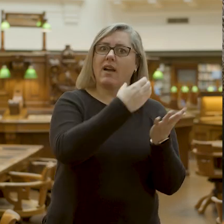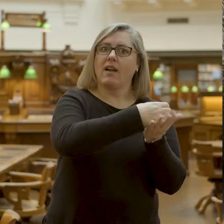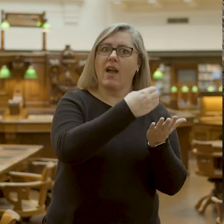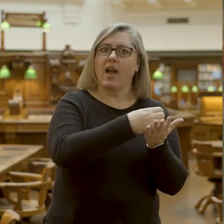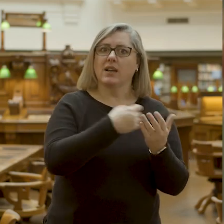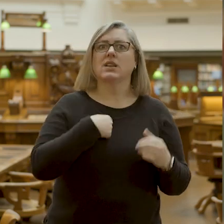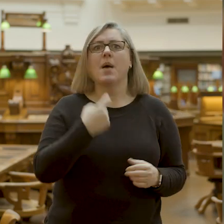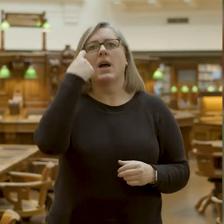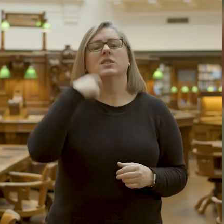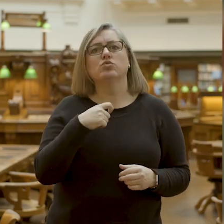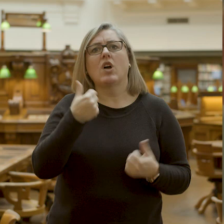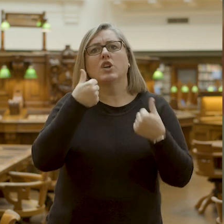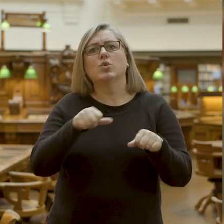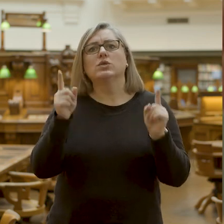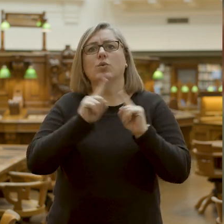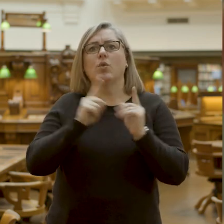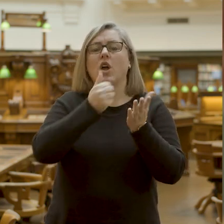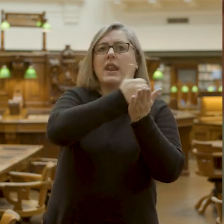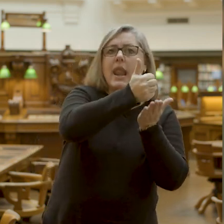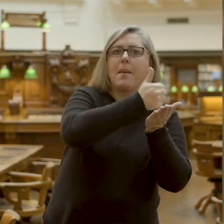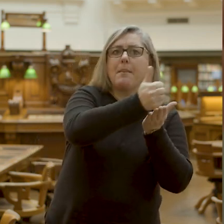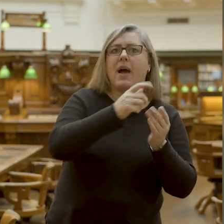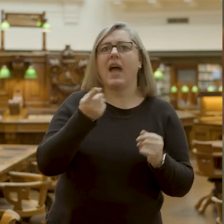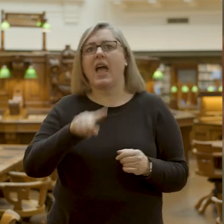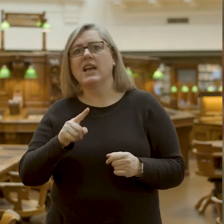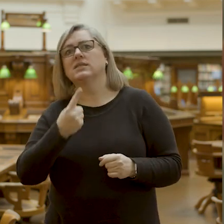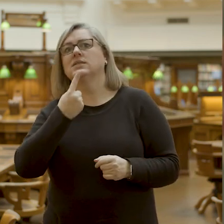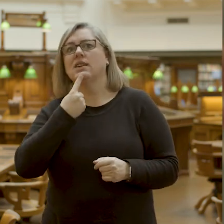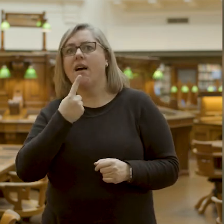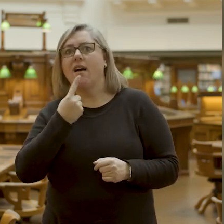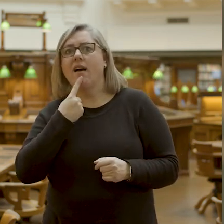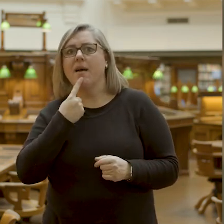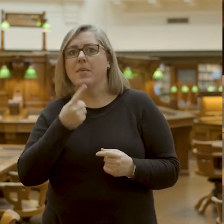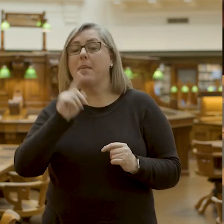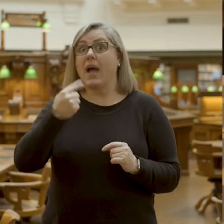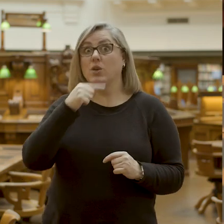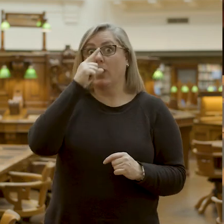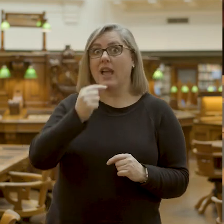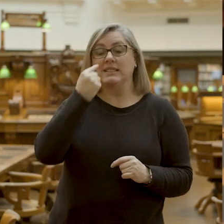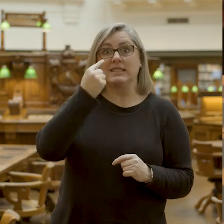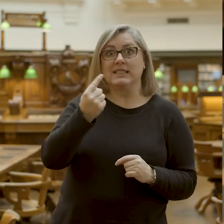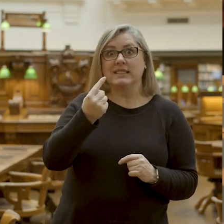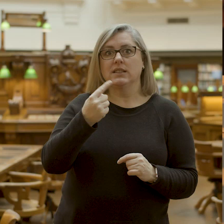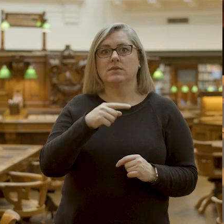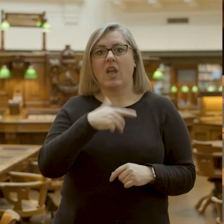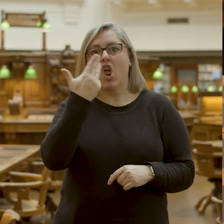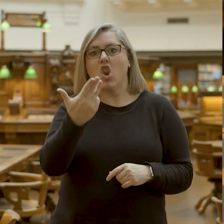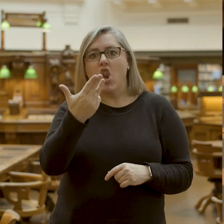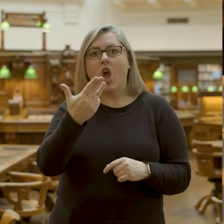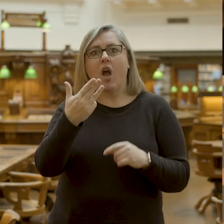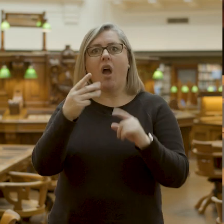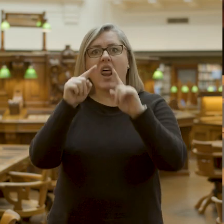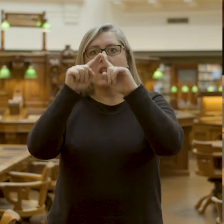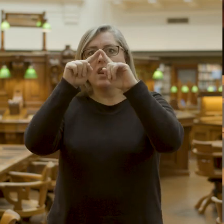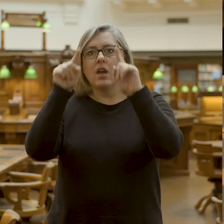tried to use the same numbers and suits, you know, across each one, but you'll see that there is, for example, a nine of clubs here,